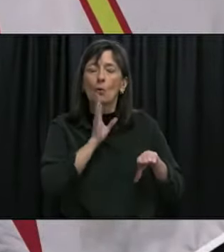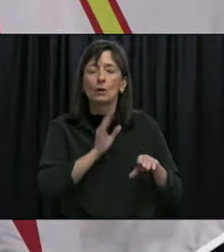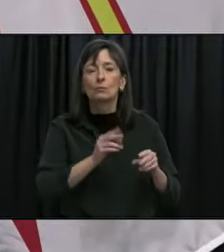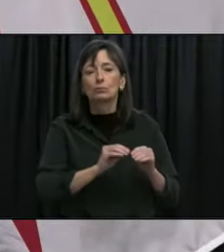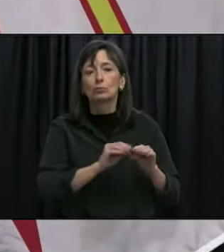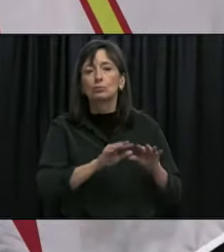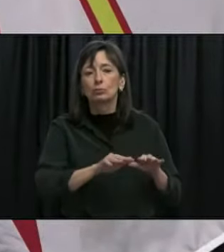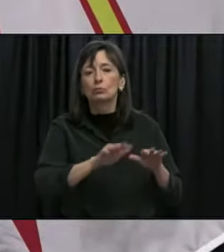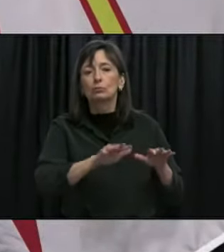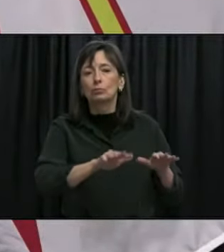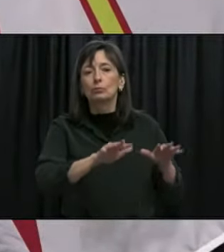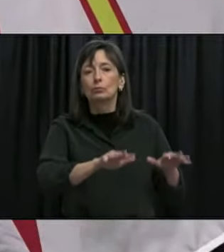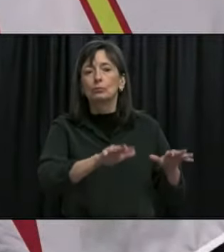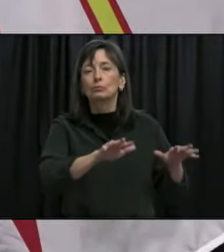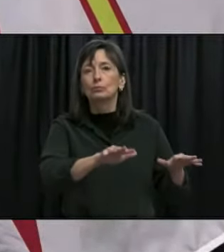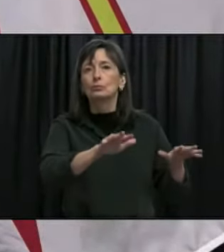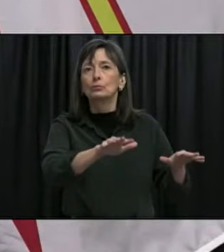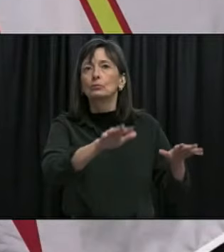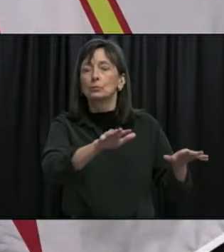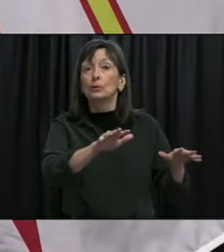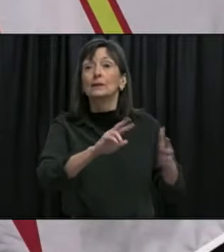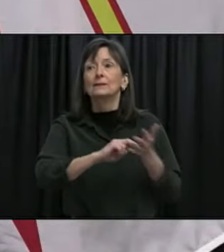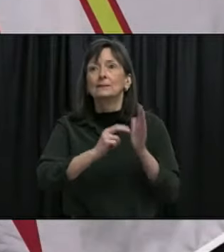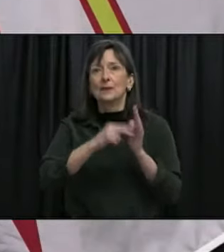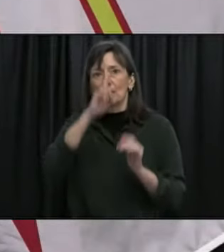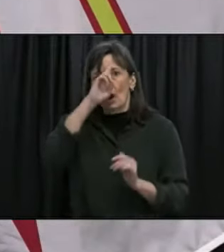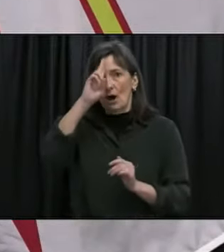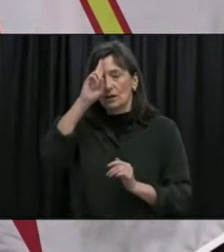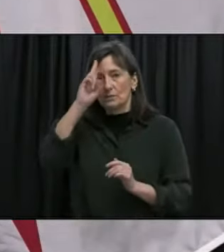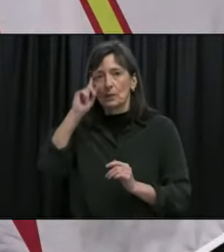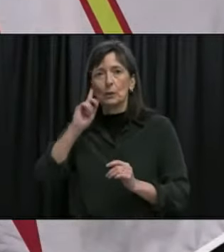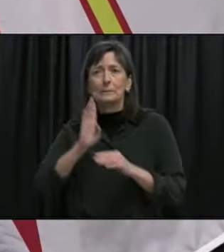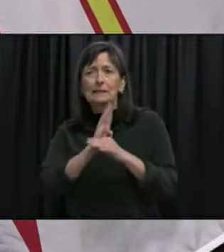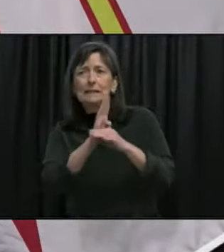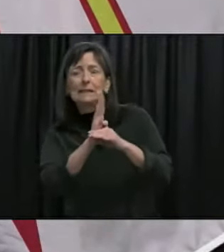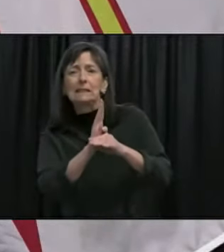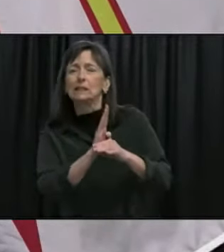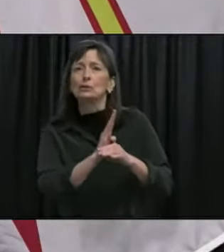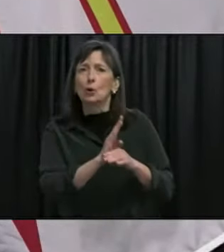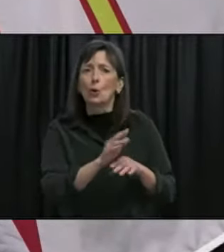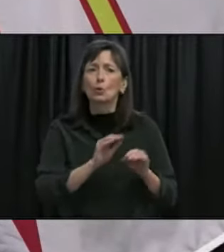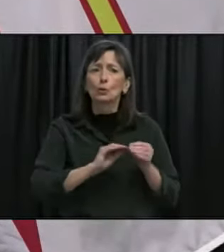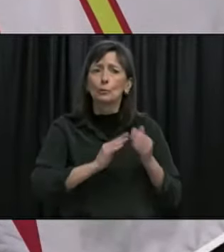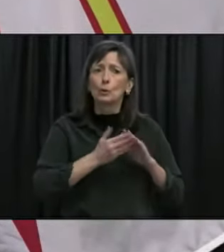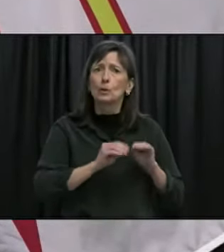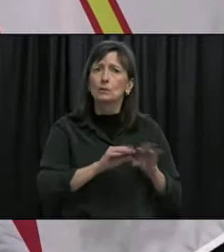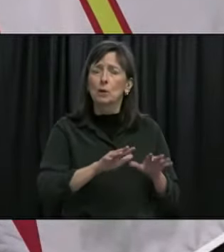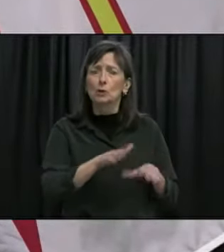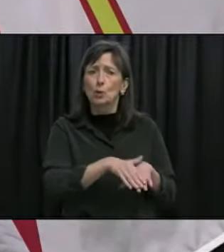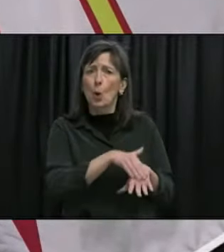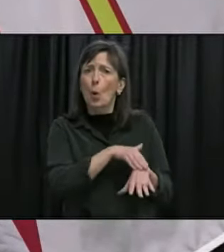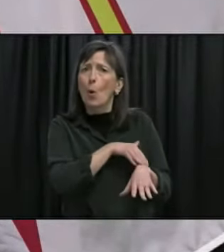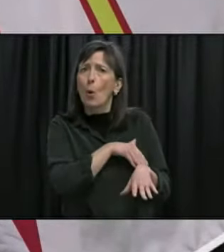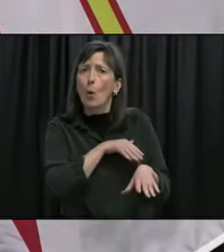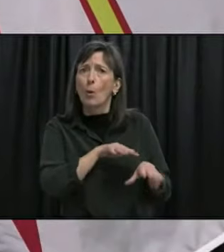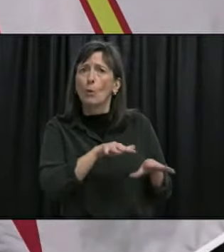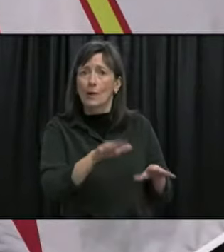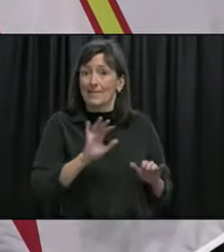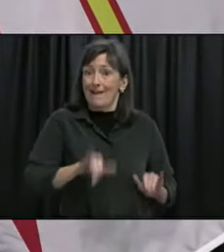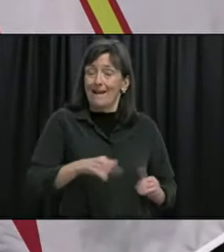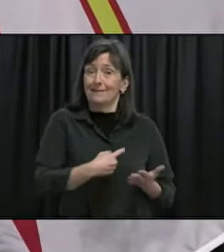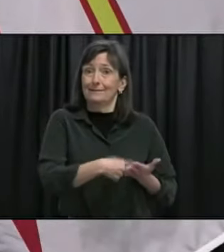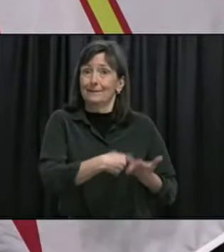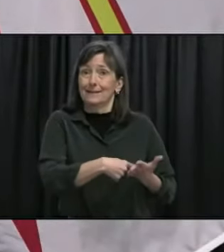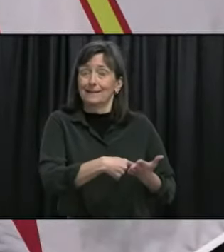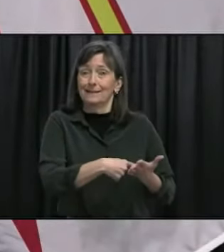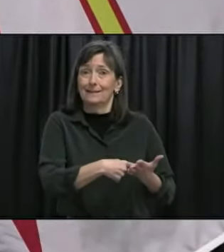up to a level where it's going to stress the ICU so the discussion that was had was related to surge capacity